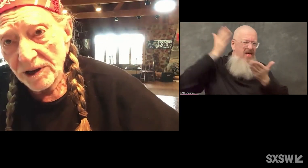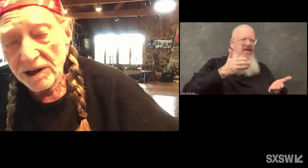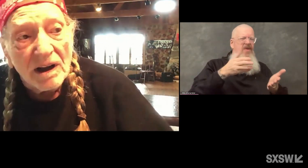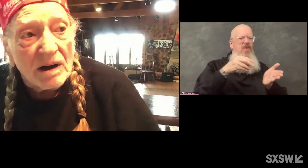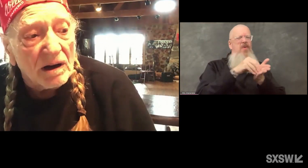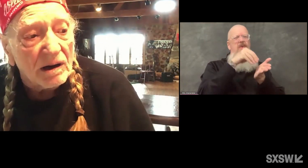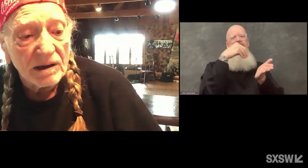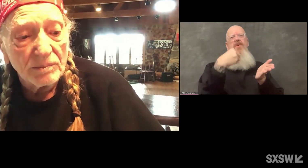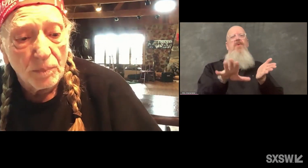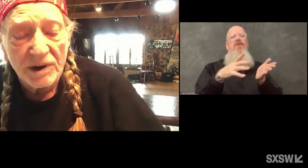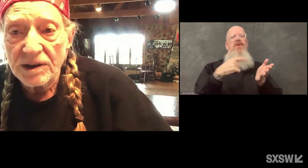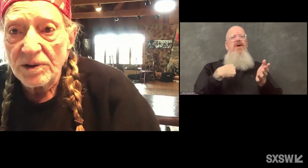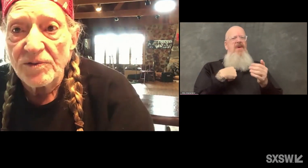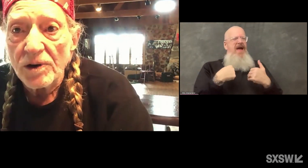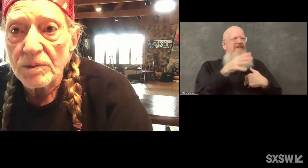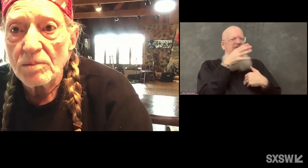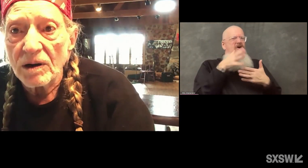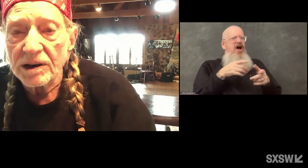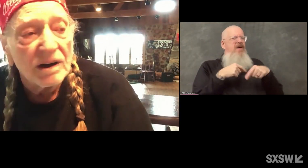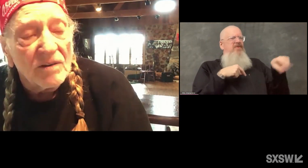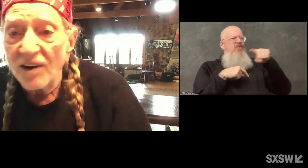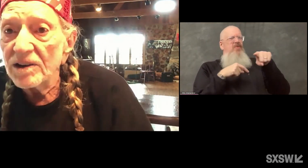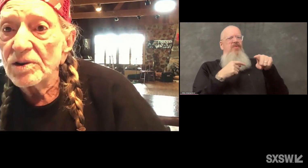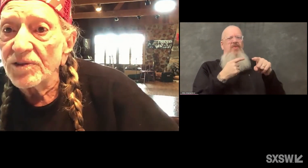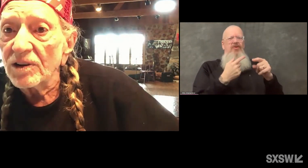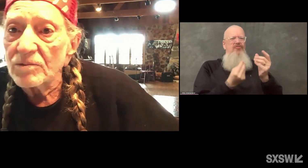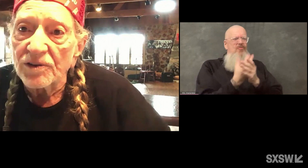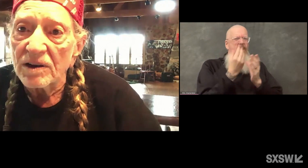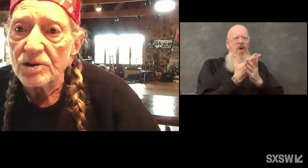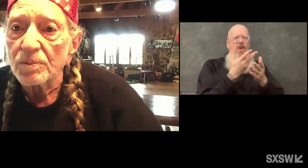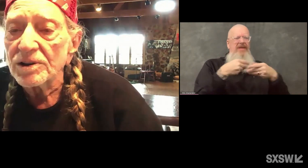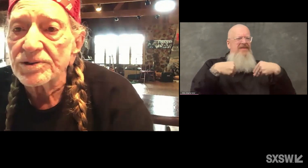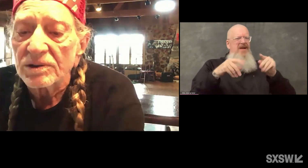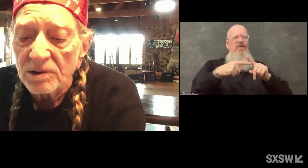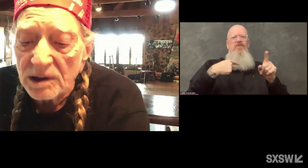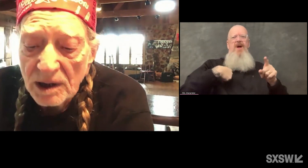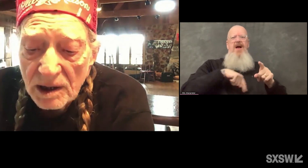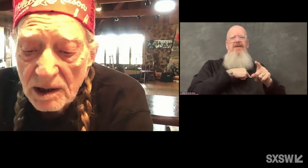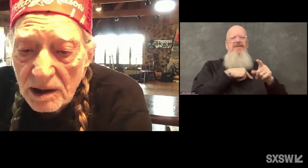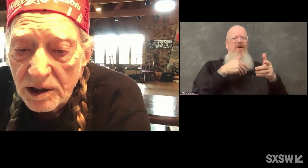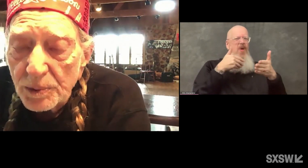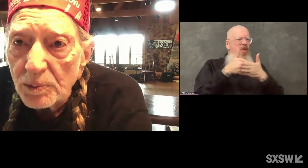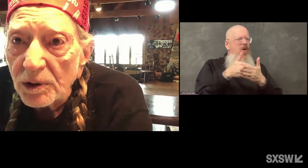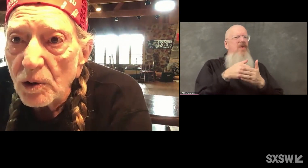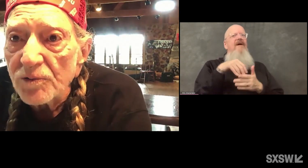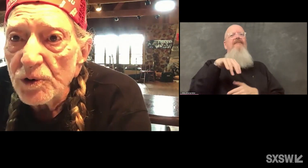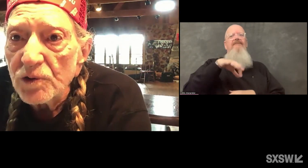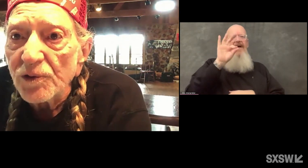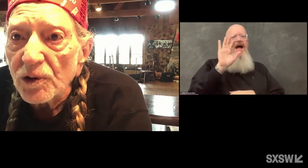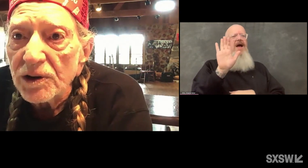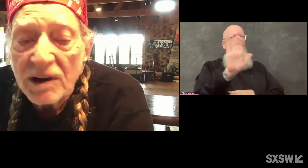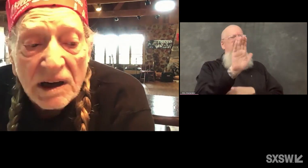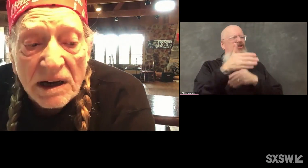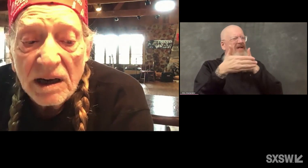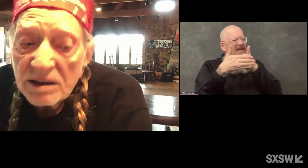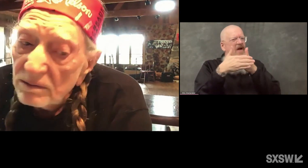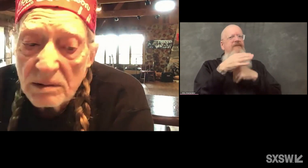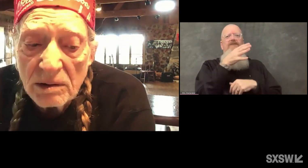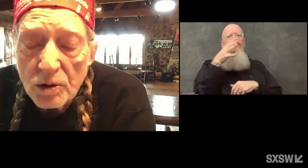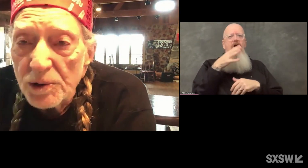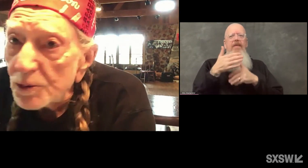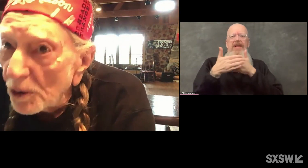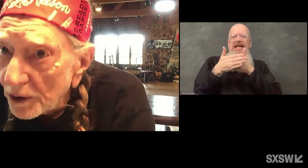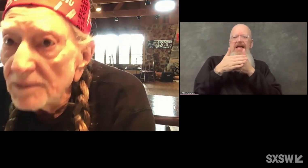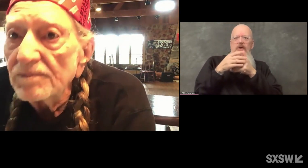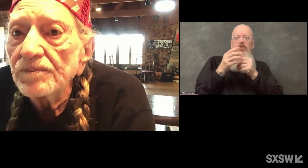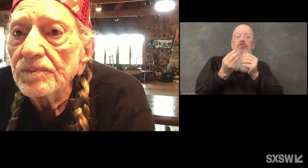for you every day. and bring it to the farm to market. Find you a farmer. Find you a place to get people to grow food for you and